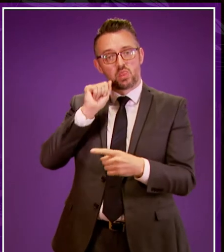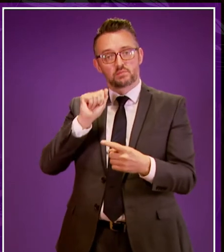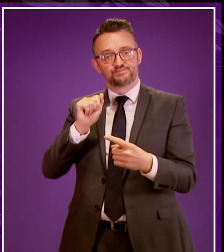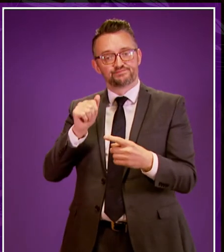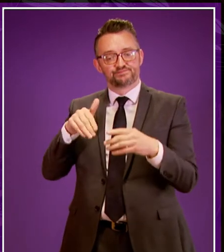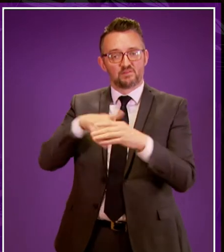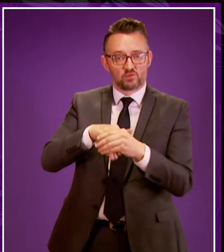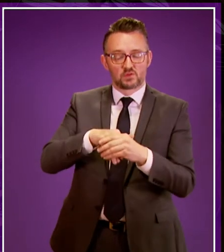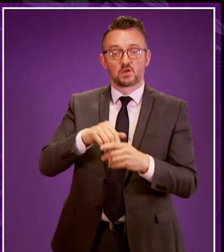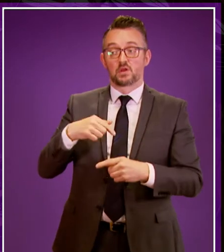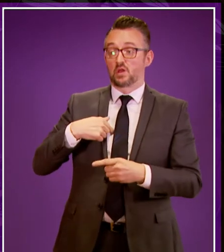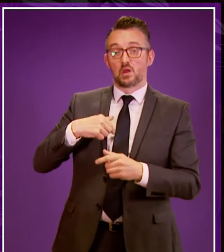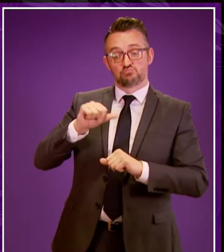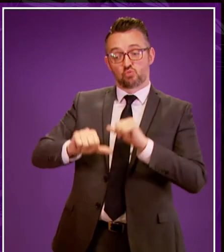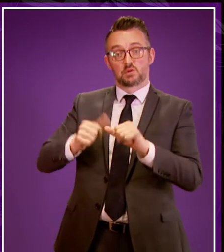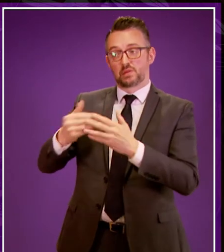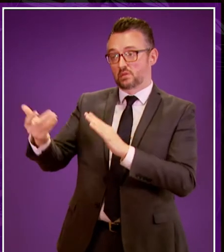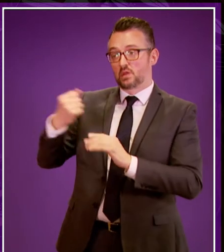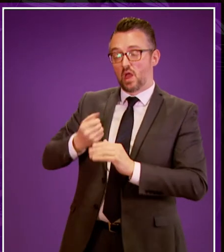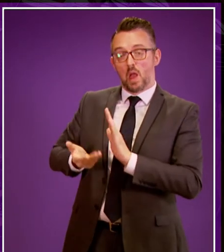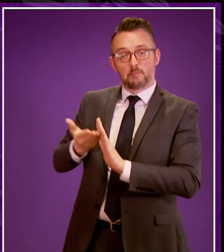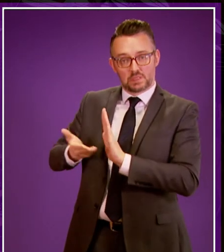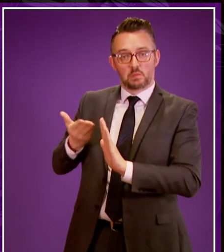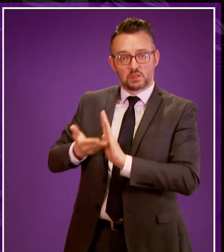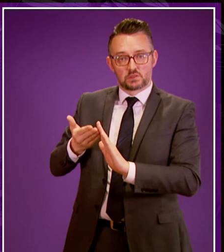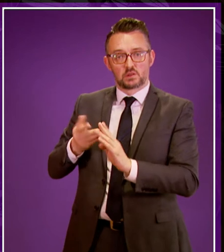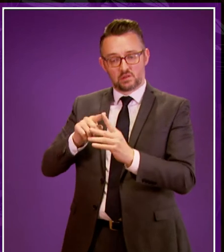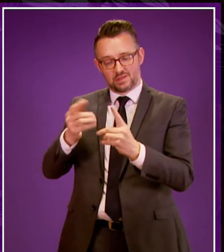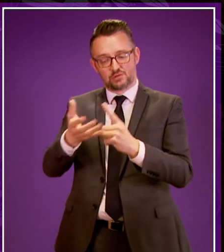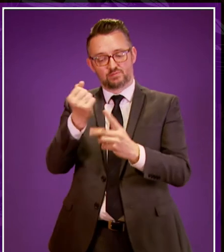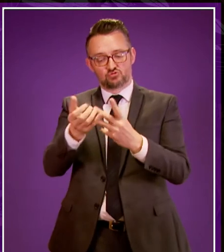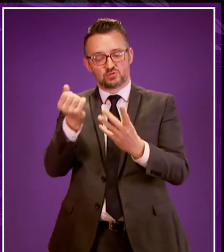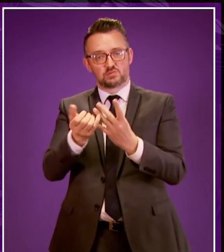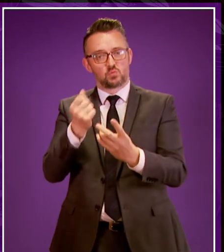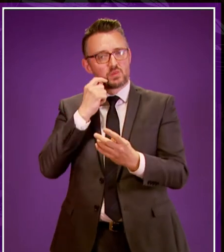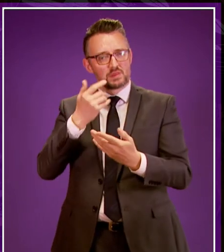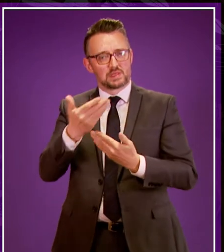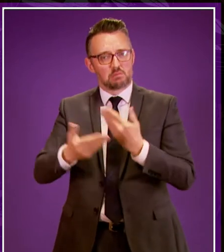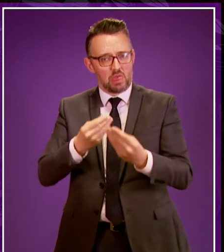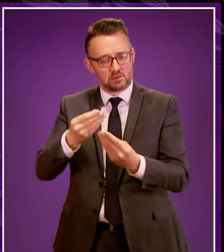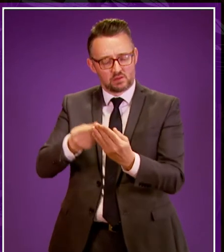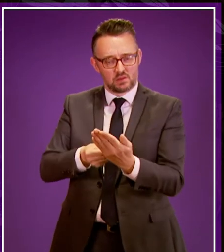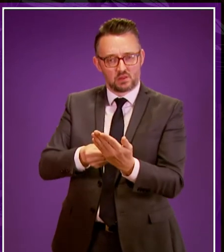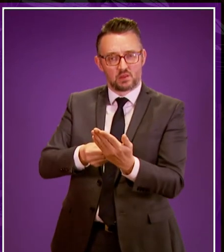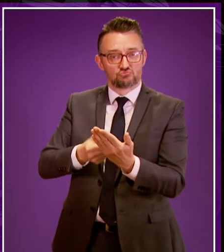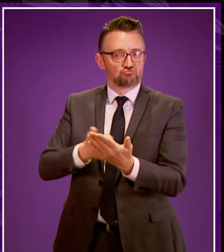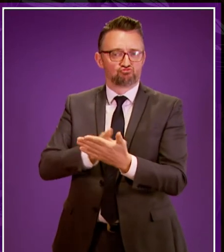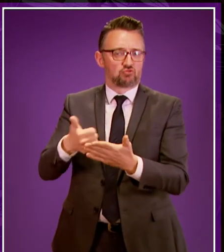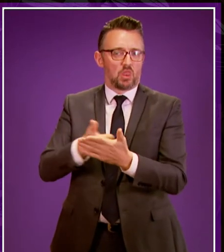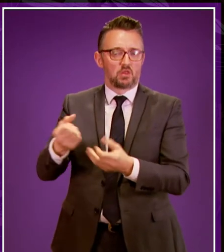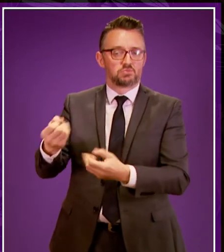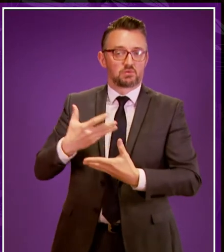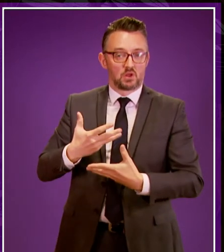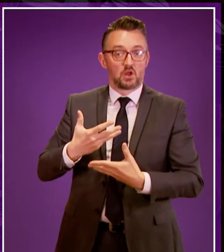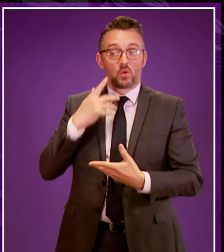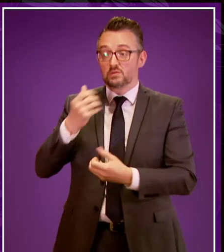matters. I'm updated on the progress which they're making against the objectives that have been set out in the race equality framework on a regular basis and I'll